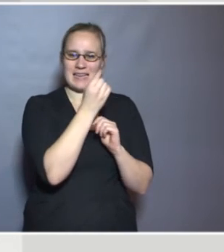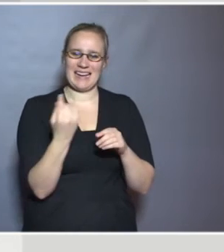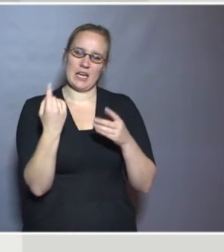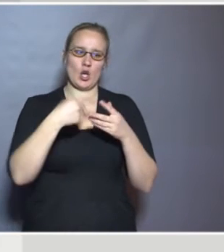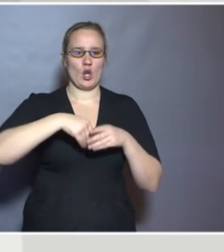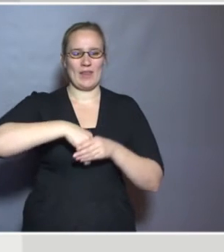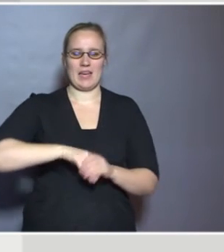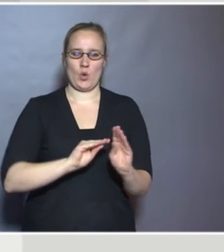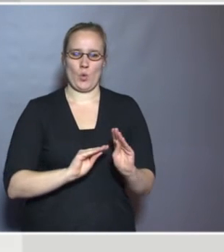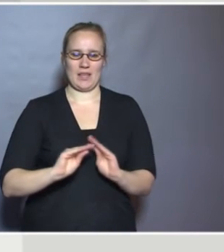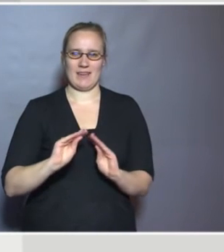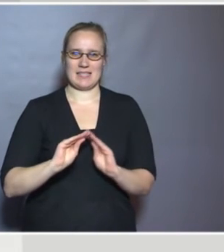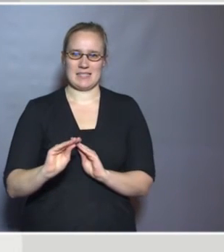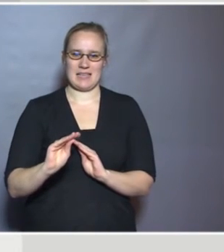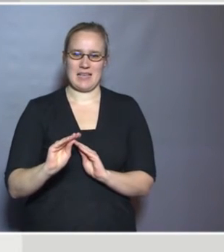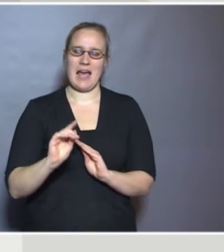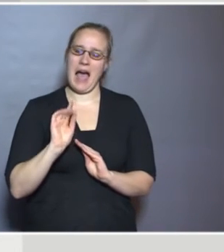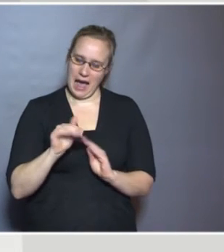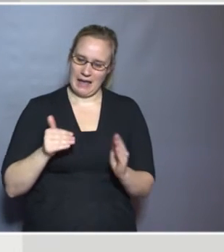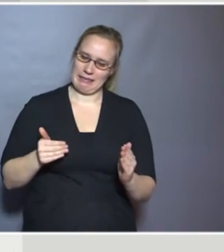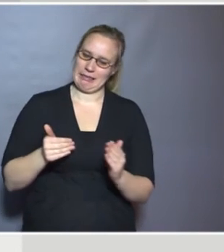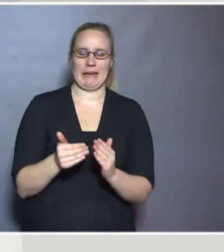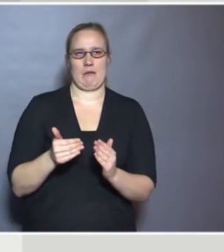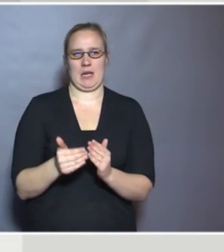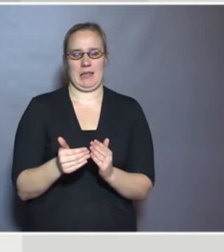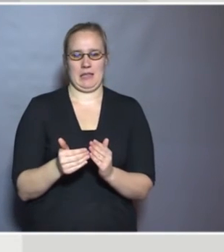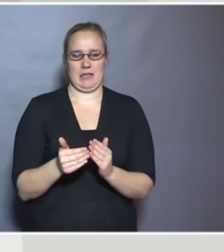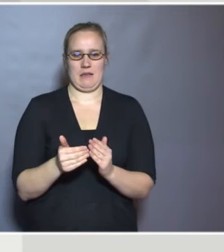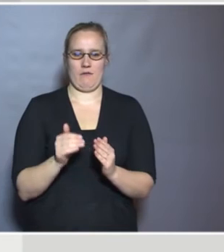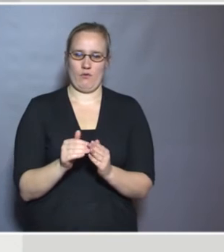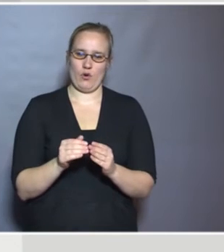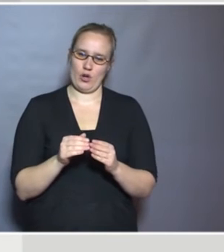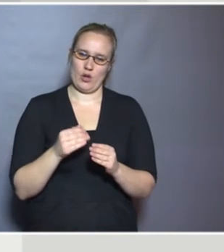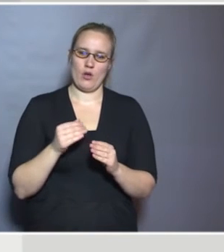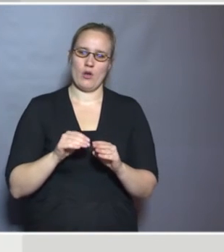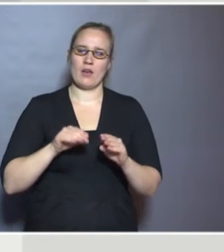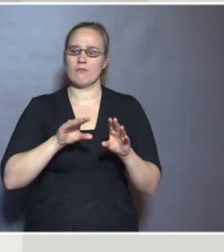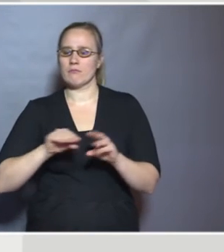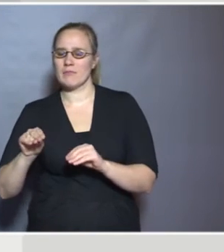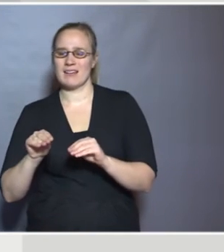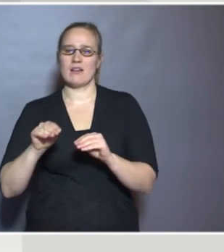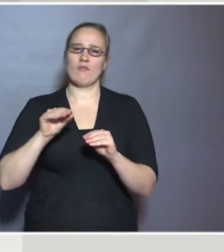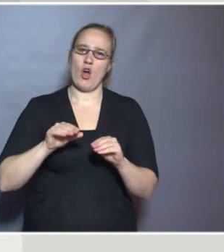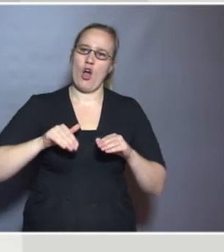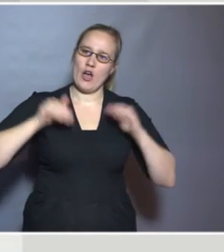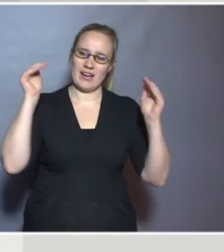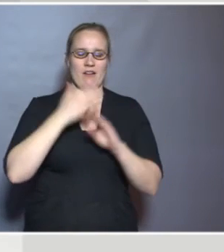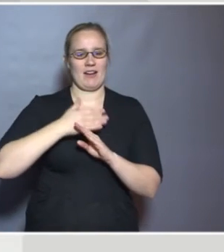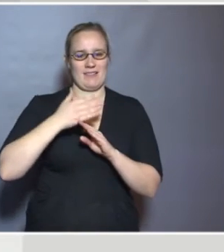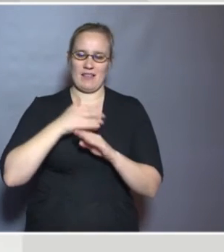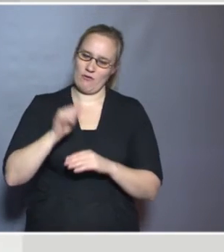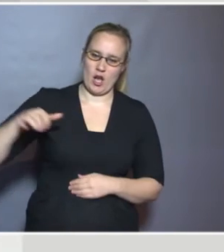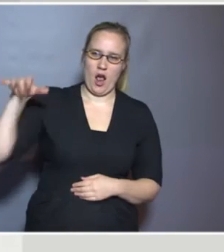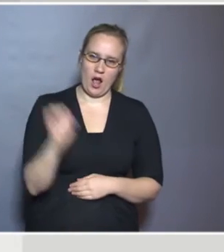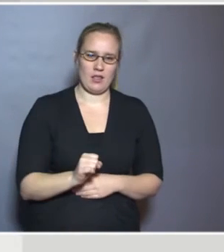education is the approach for improving high quality education for all across all